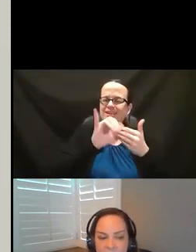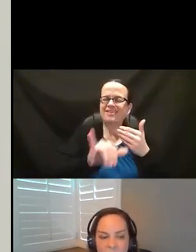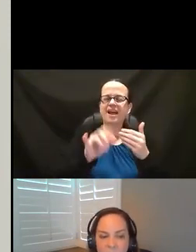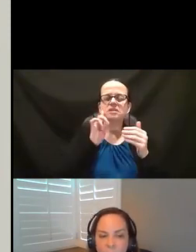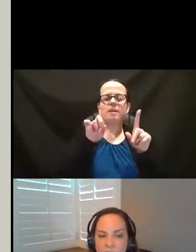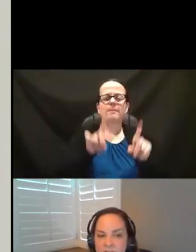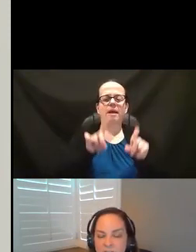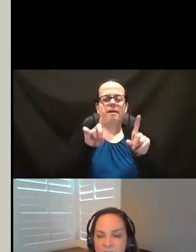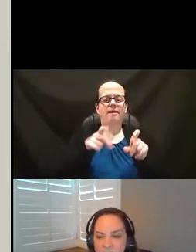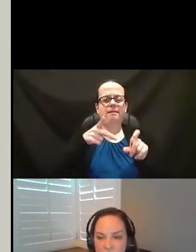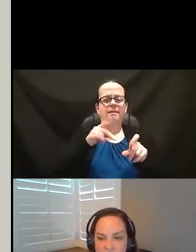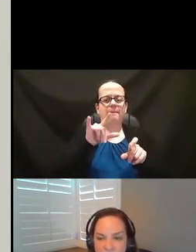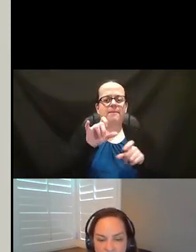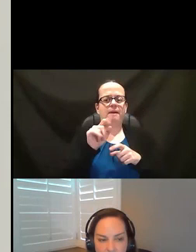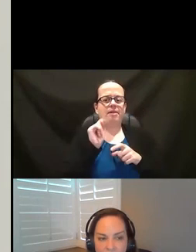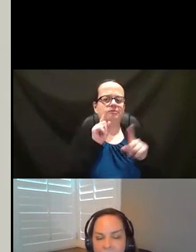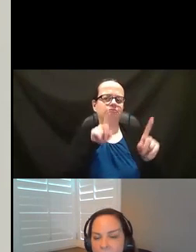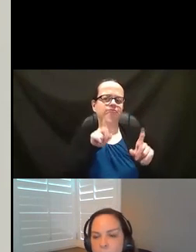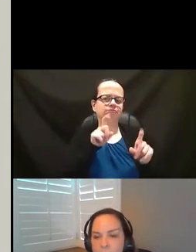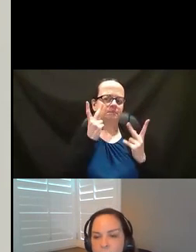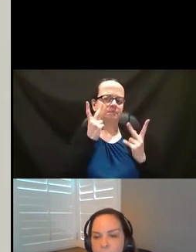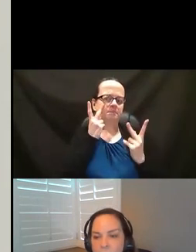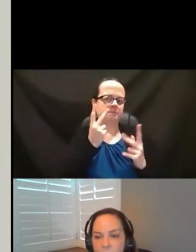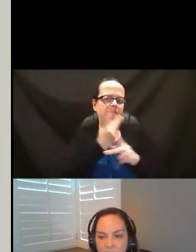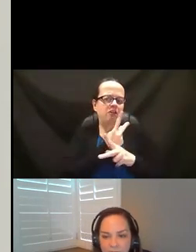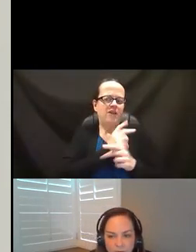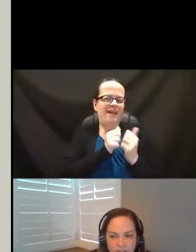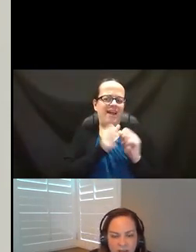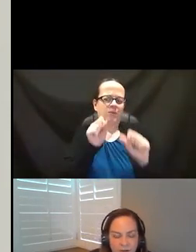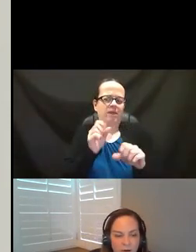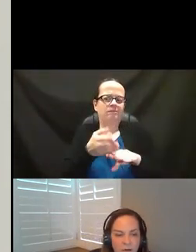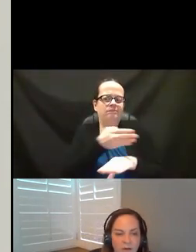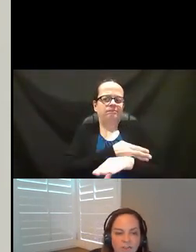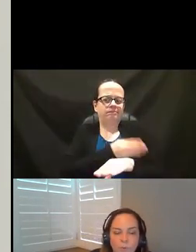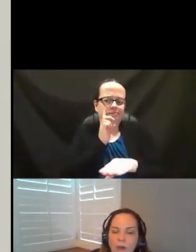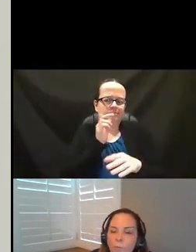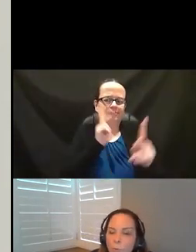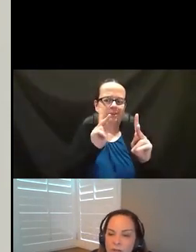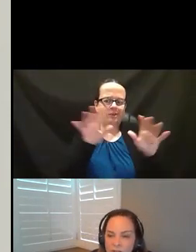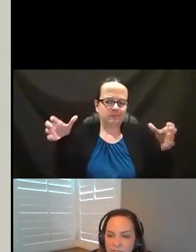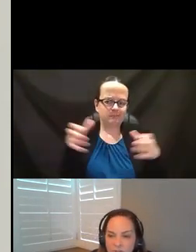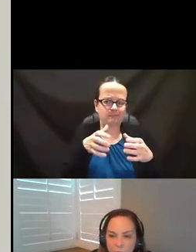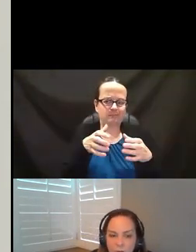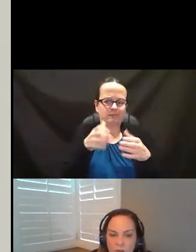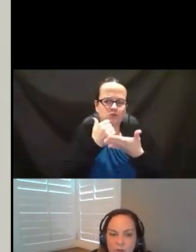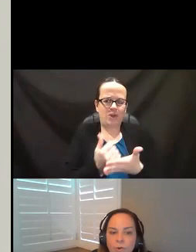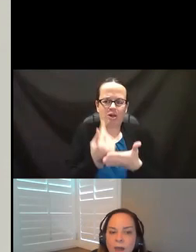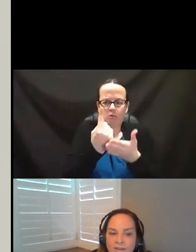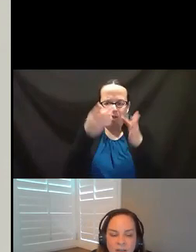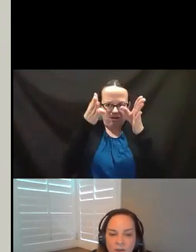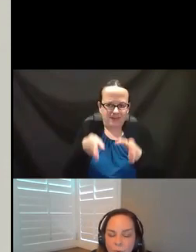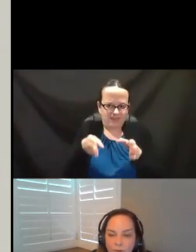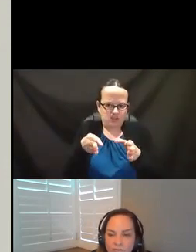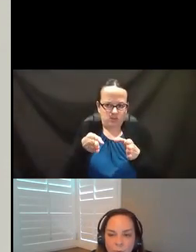stage. What we decided to do was to figure out how we can better get folks together to help one individual who